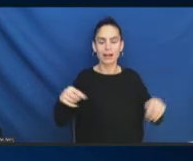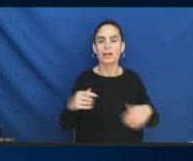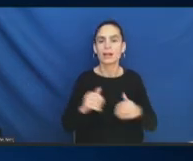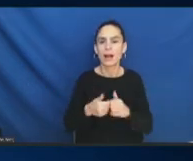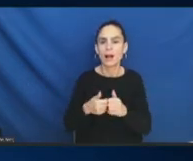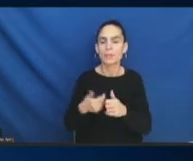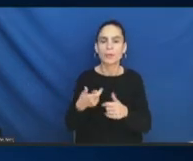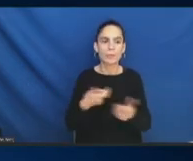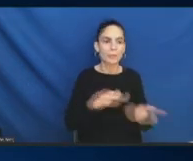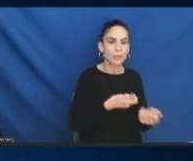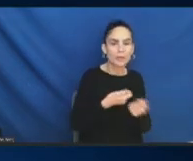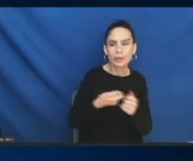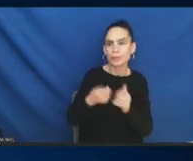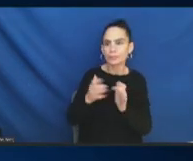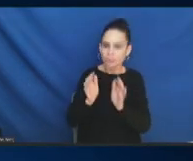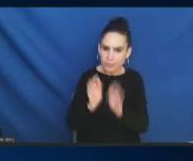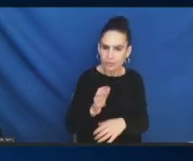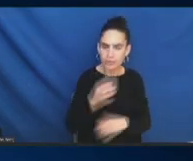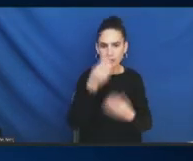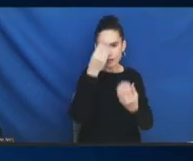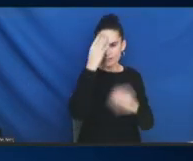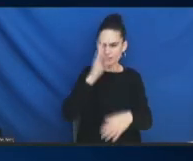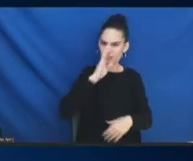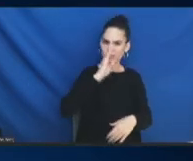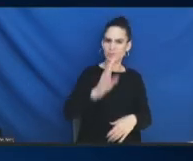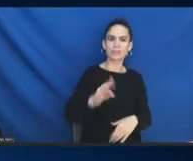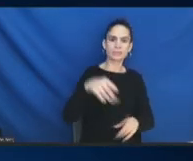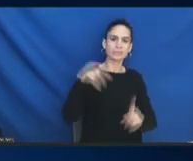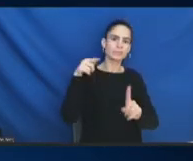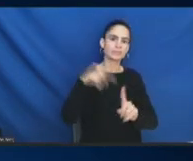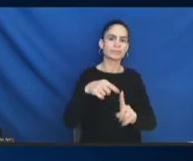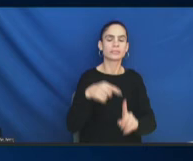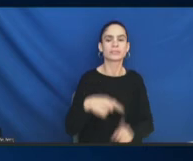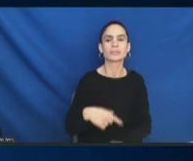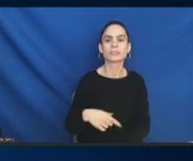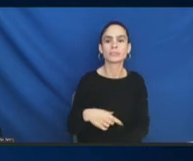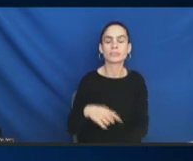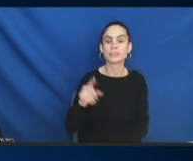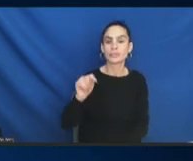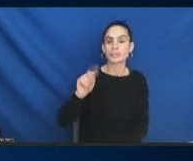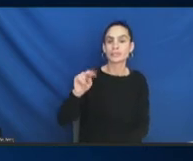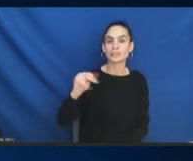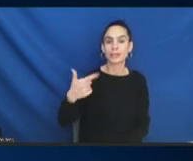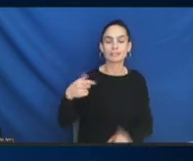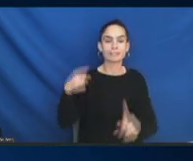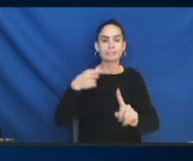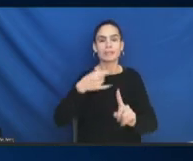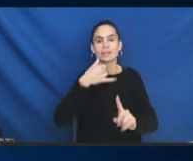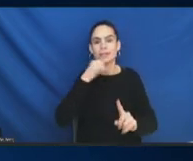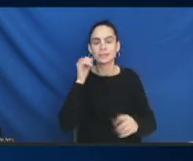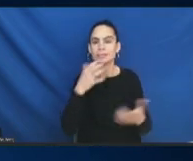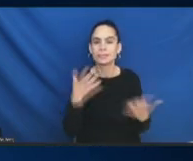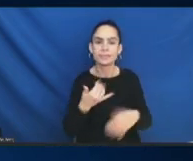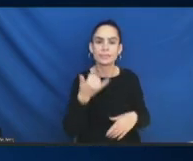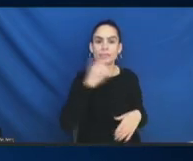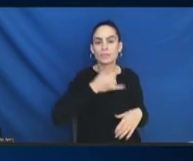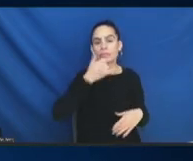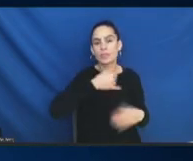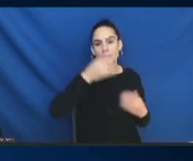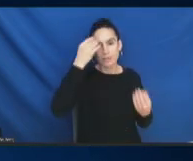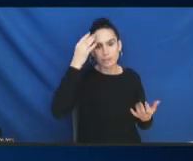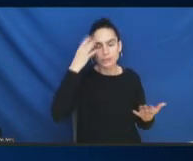Tong's point yesterday about related to misinformation and disinformation of how we're getting good